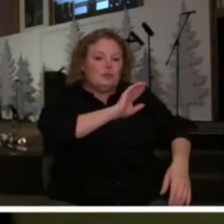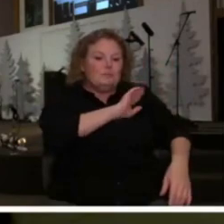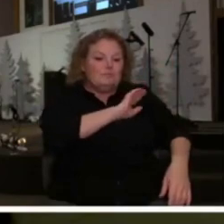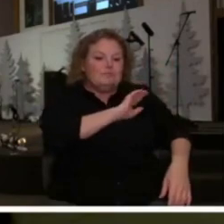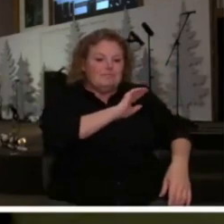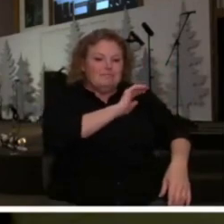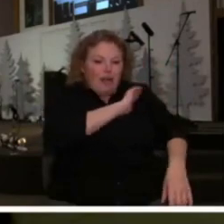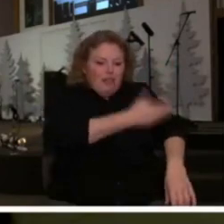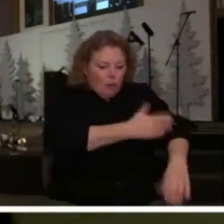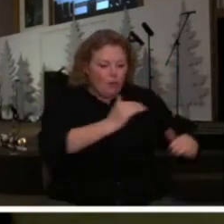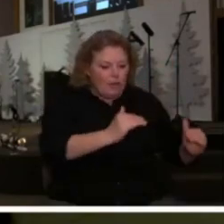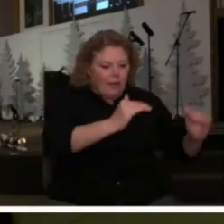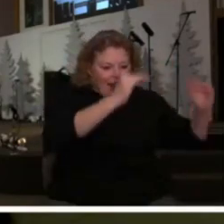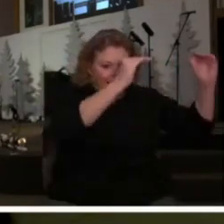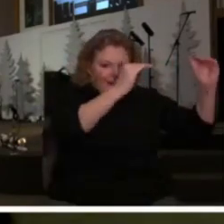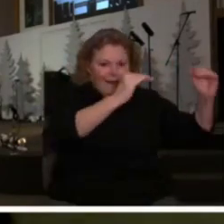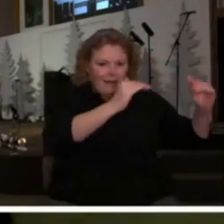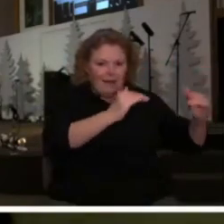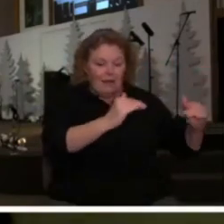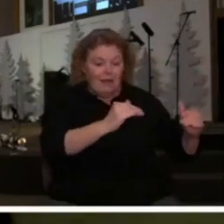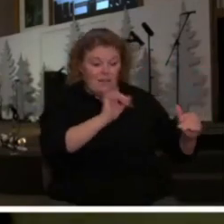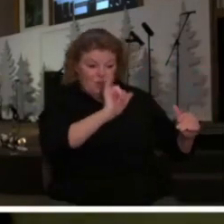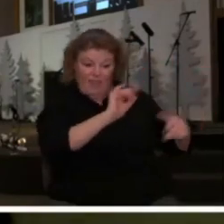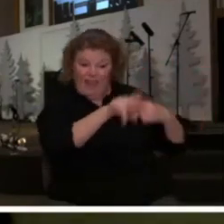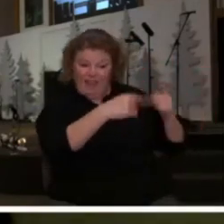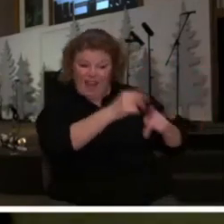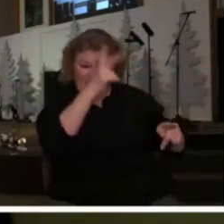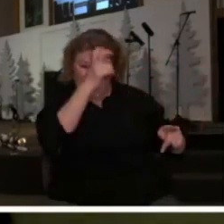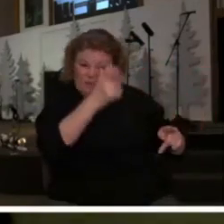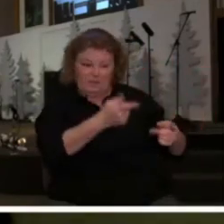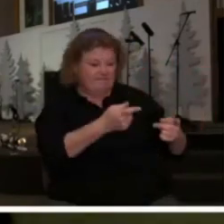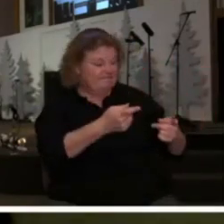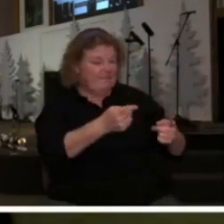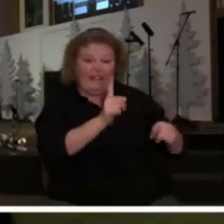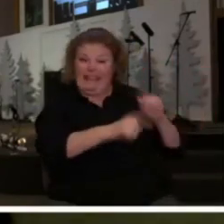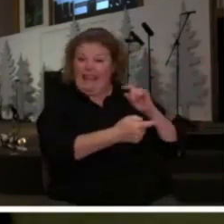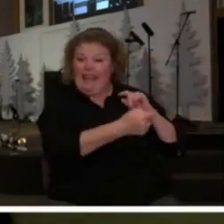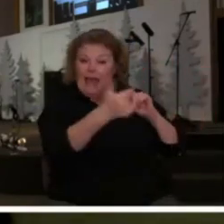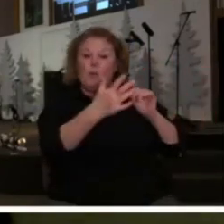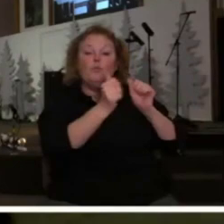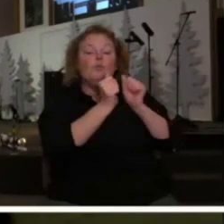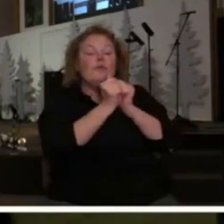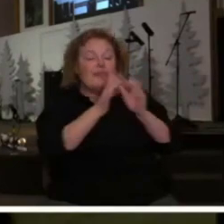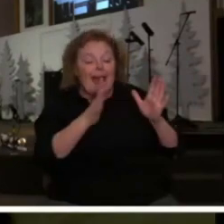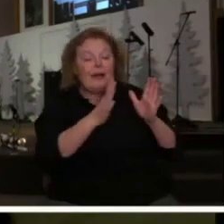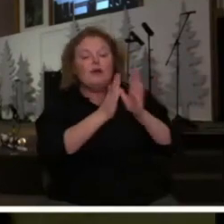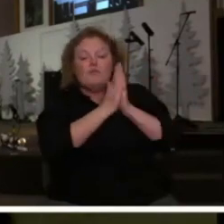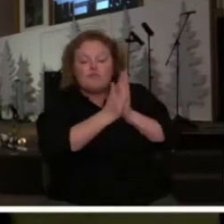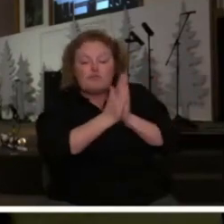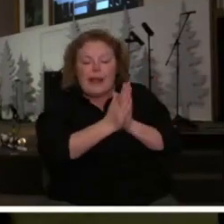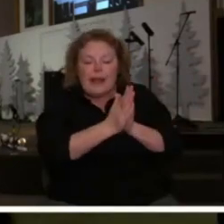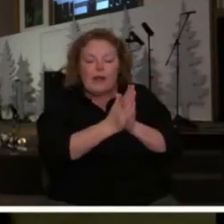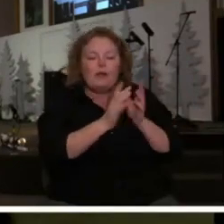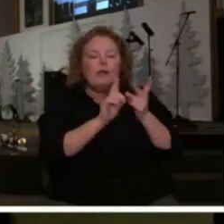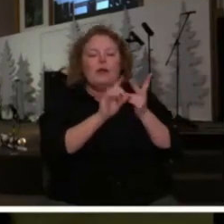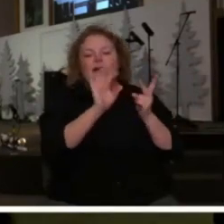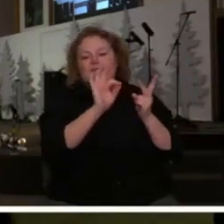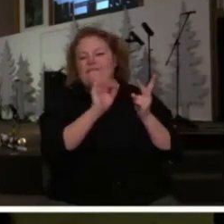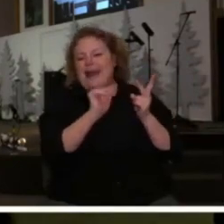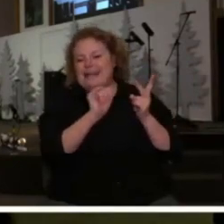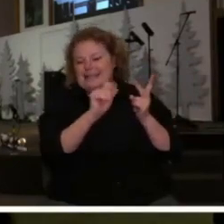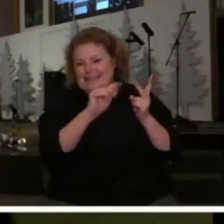and so this was an anomaly to them and he tells them this kind there are going to be spiritual forces that we face